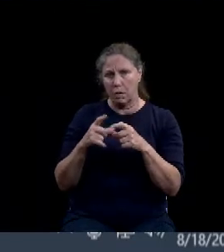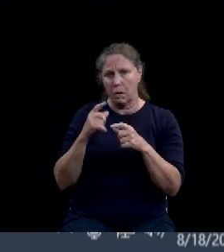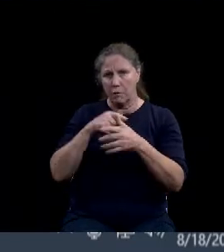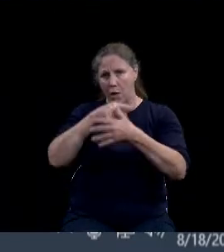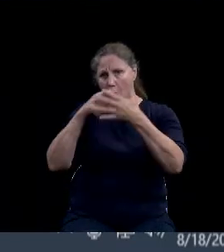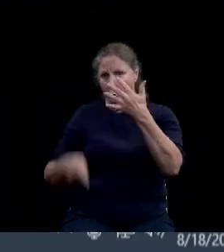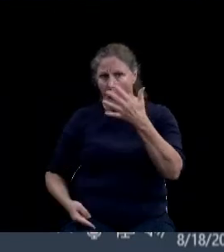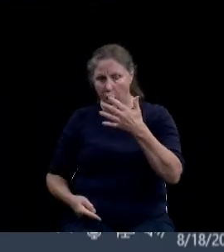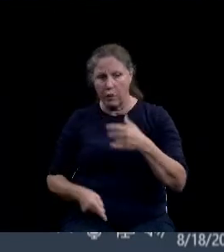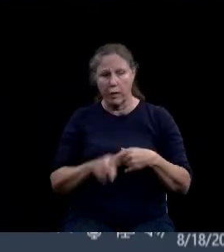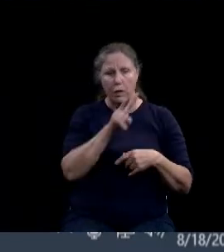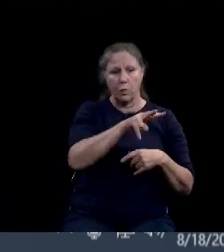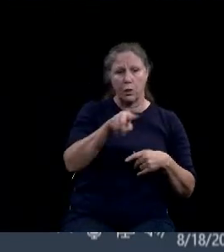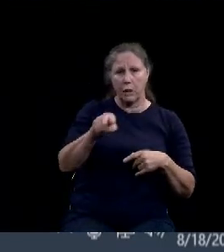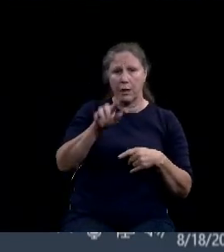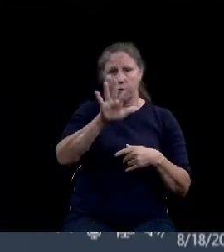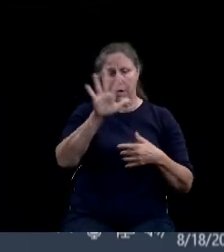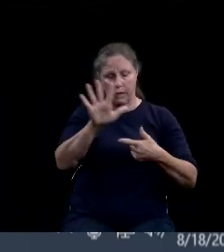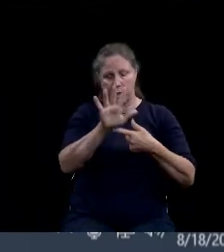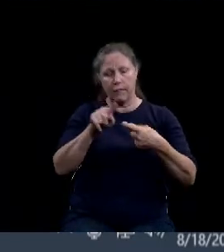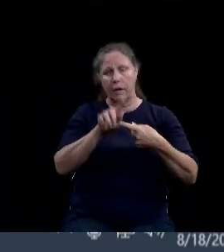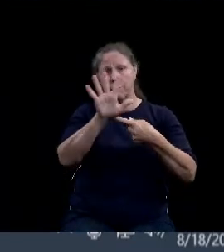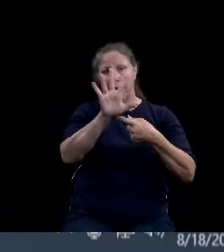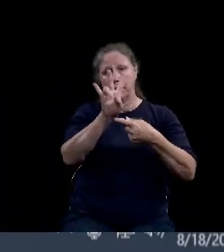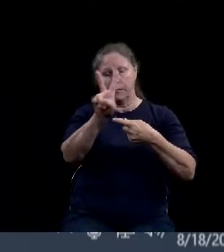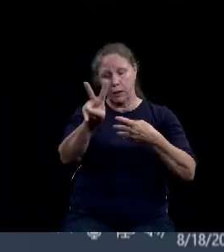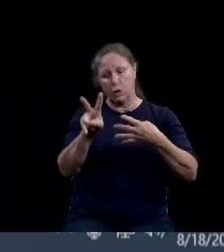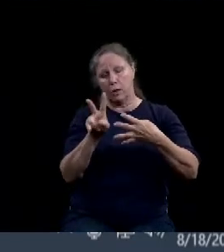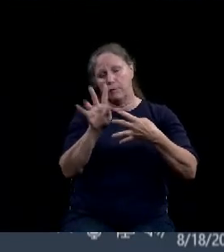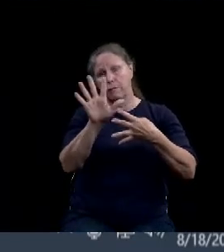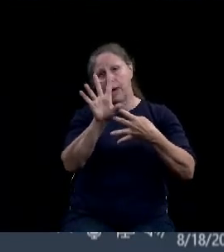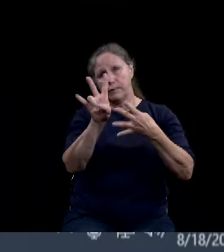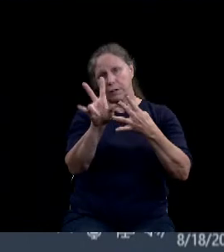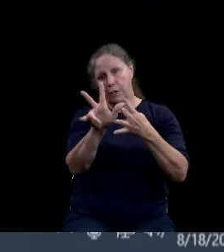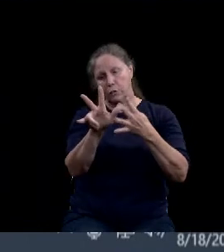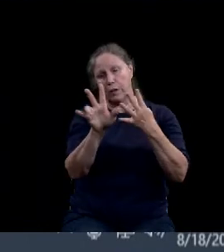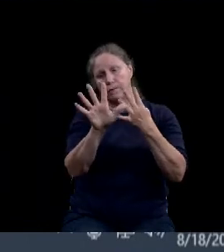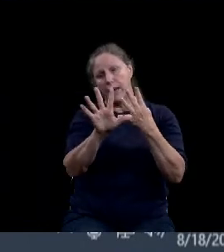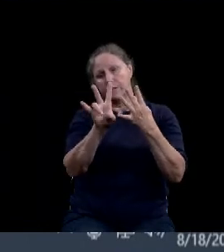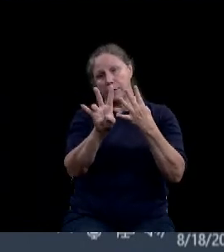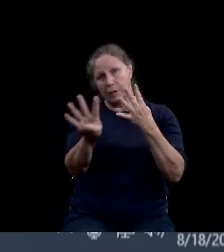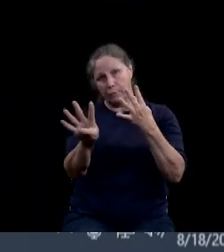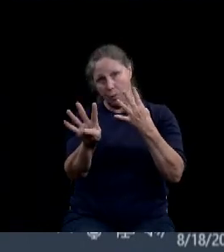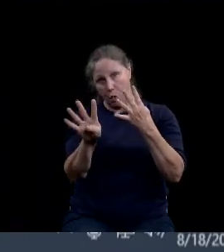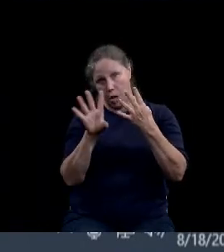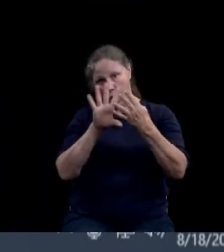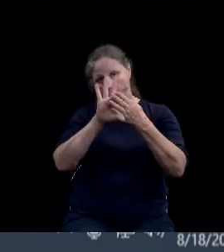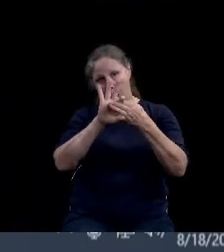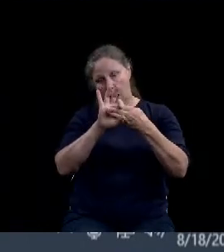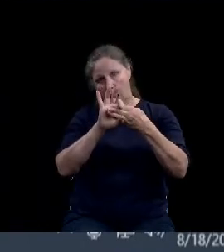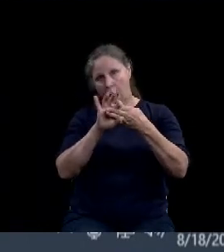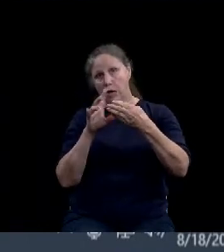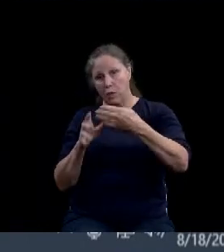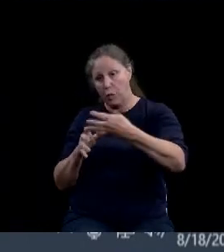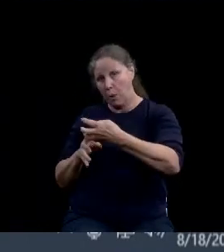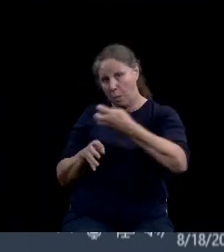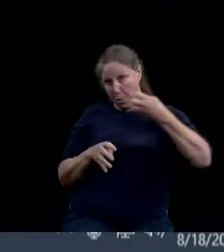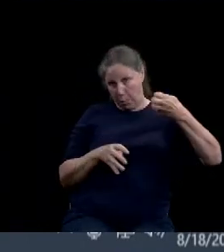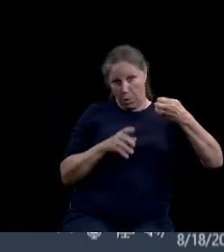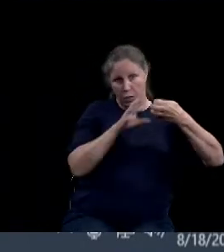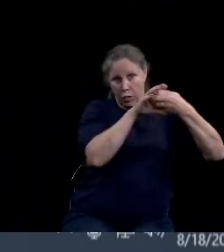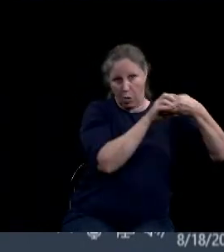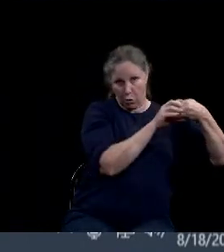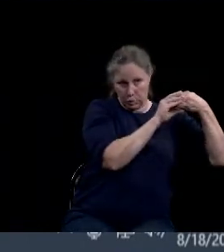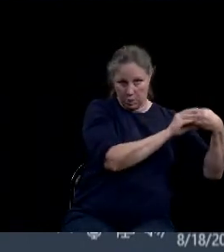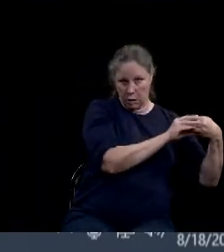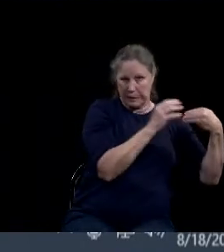572, 573, and 574, which we will remove from the consent agenda and vote on separately. So let's